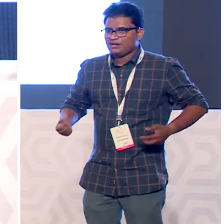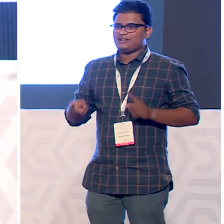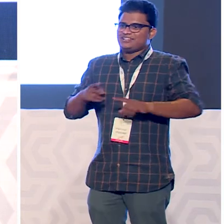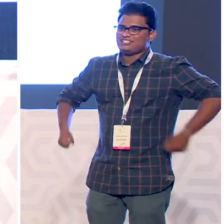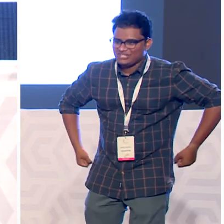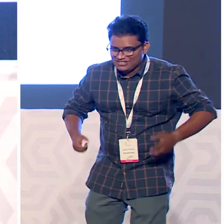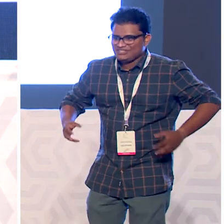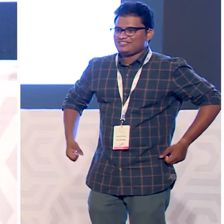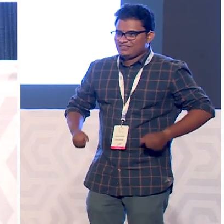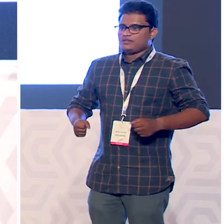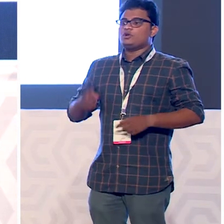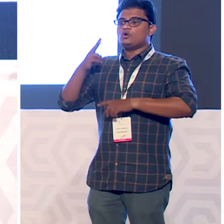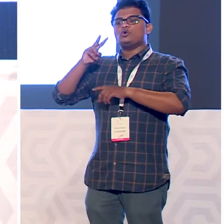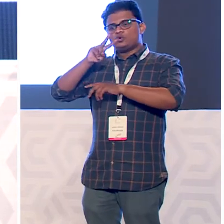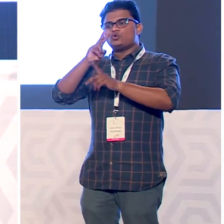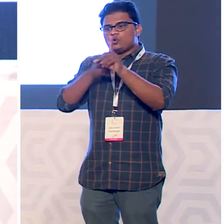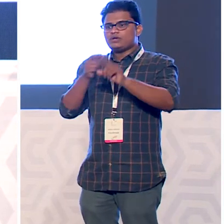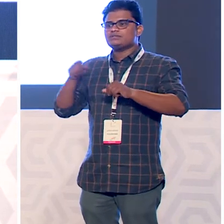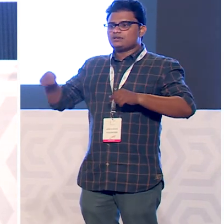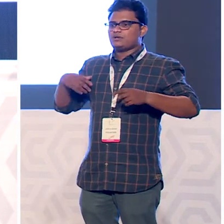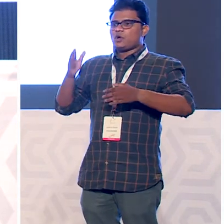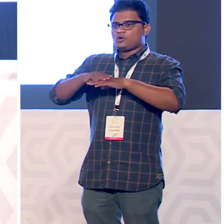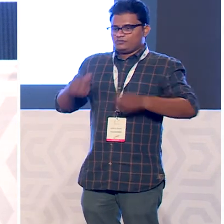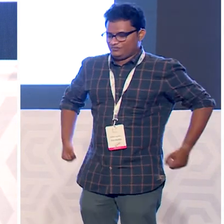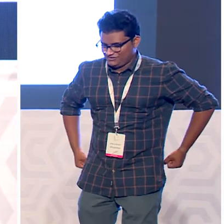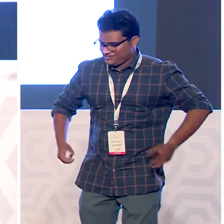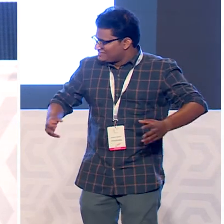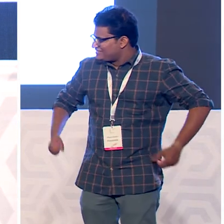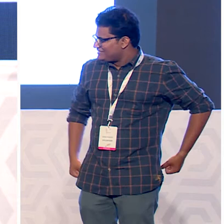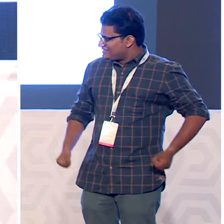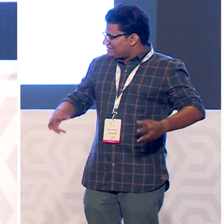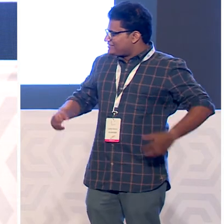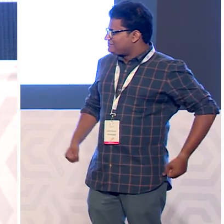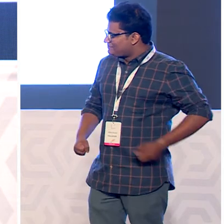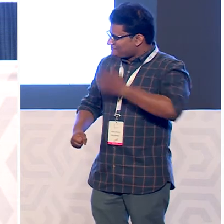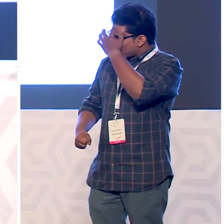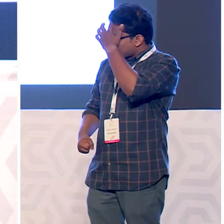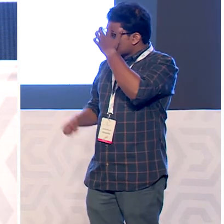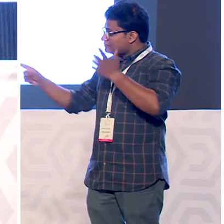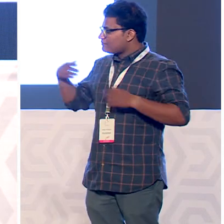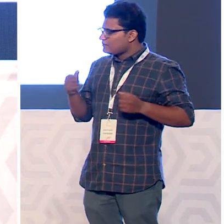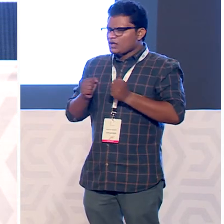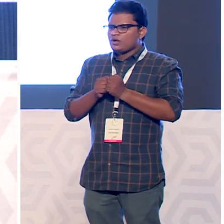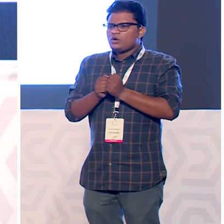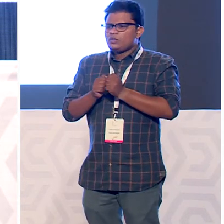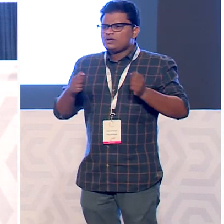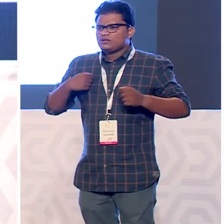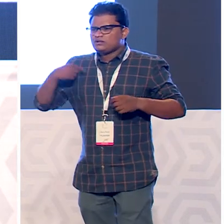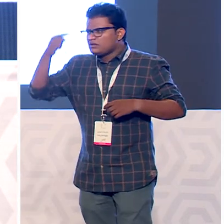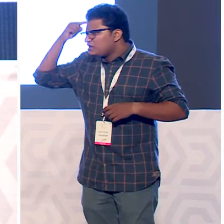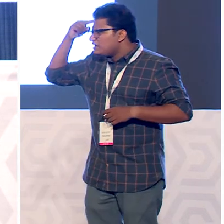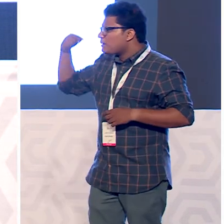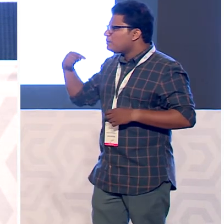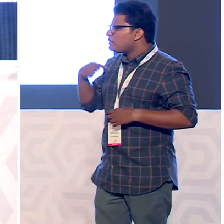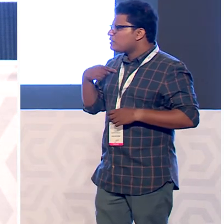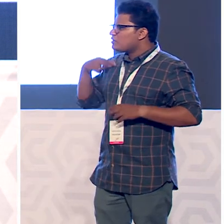years i'm on wheelchair so we pretty much know where i'm going to be in the future so without worrying what is going to be